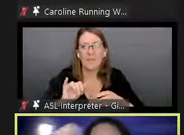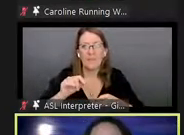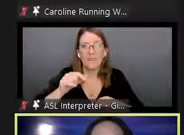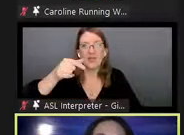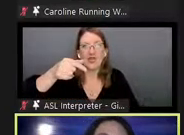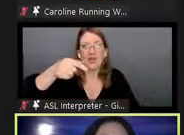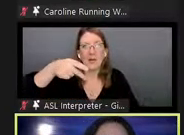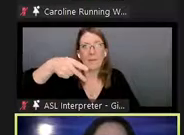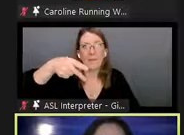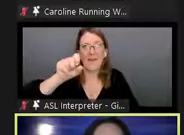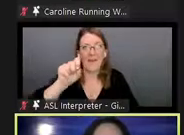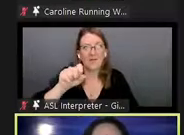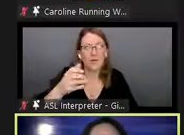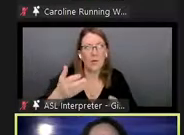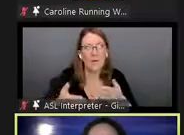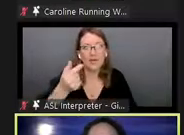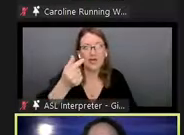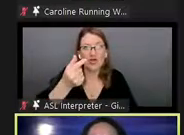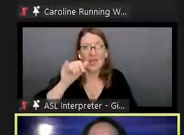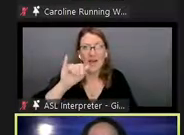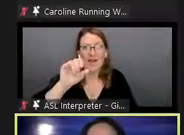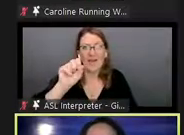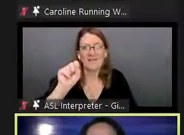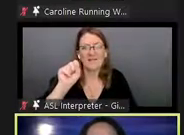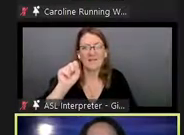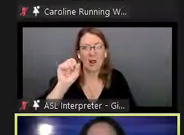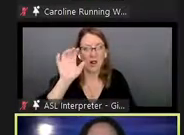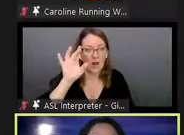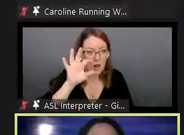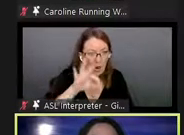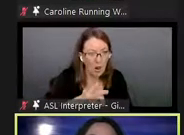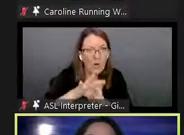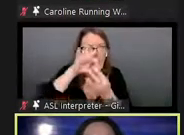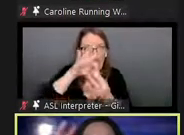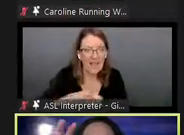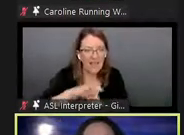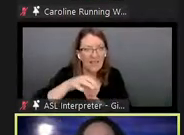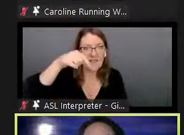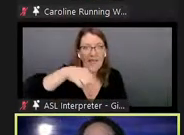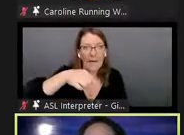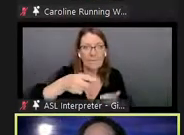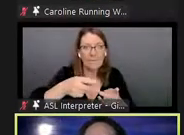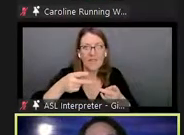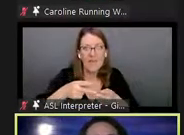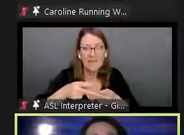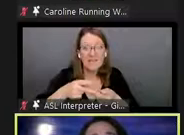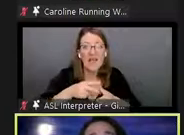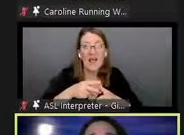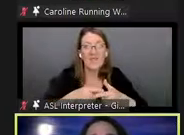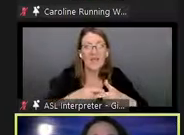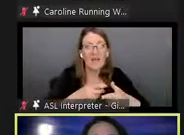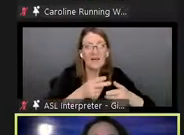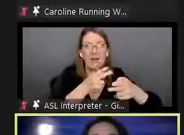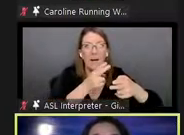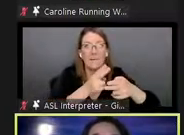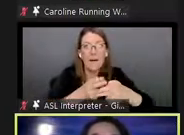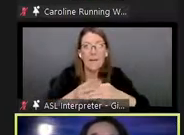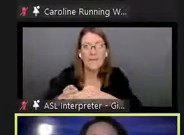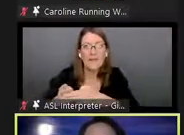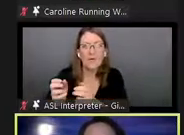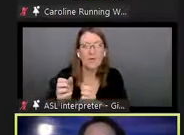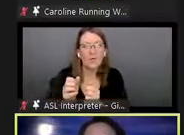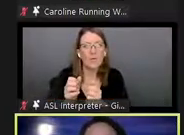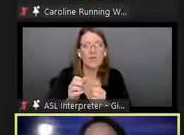locate places and then maybe at some point we could populate place names with mo'olelo or the